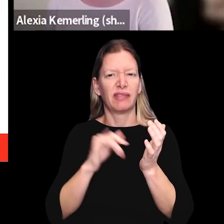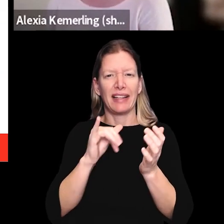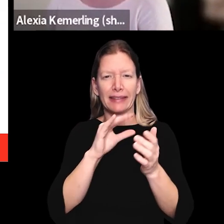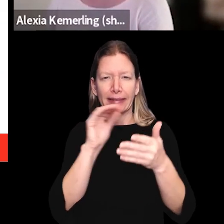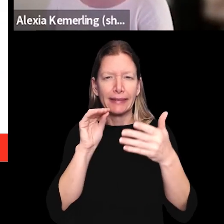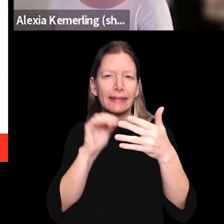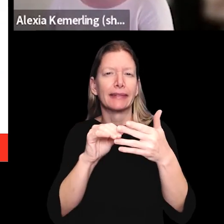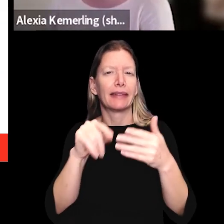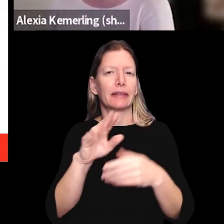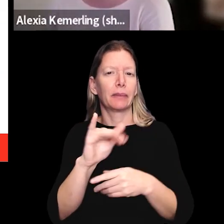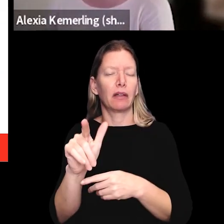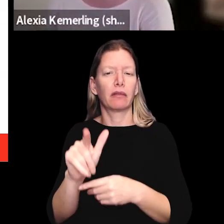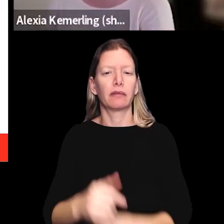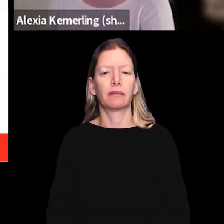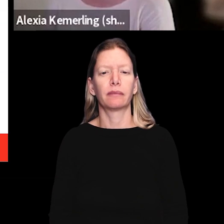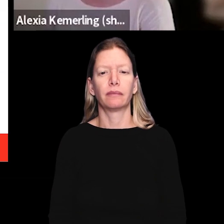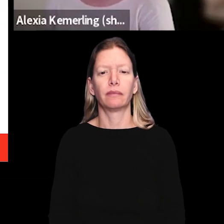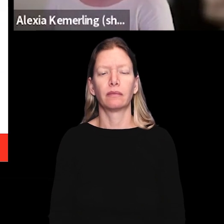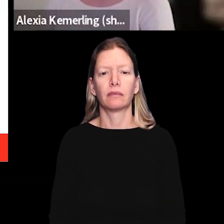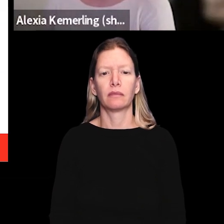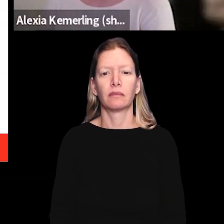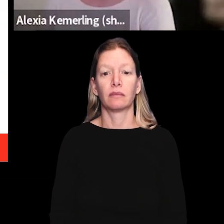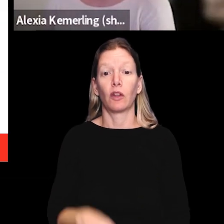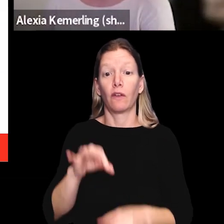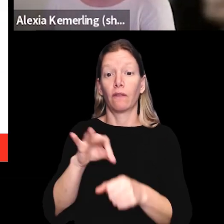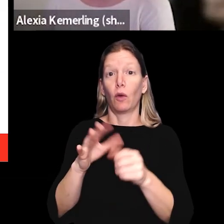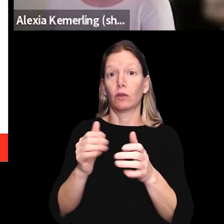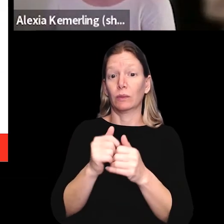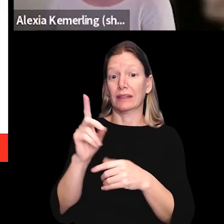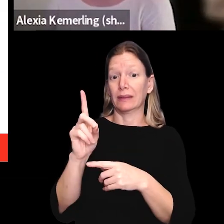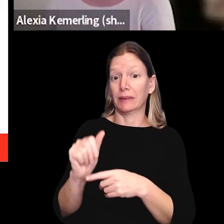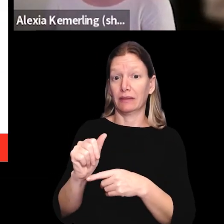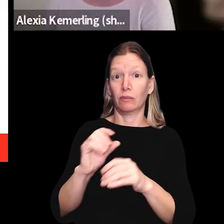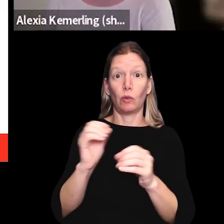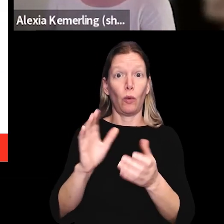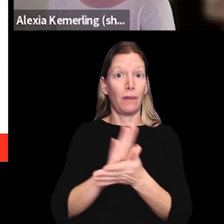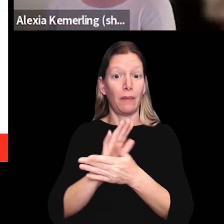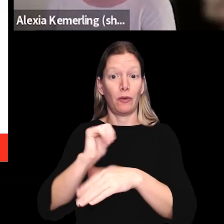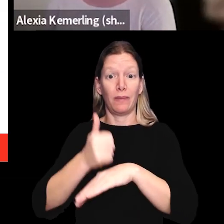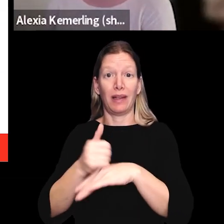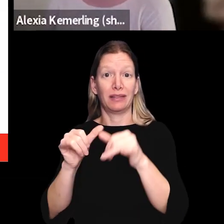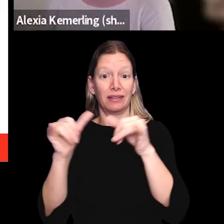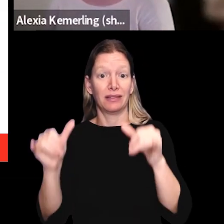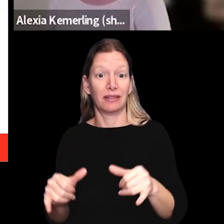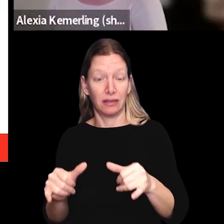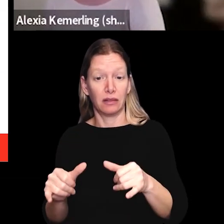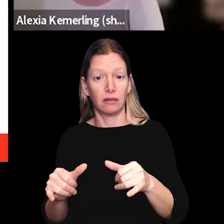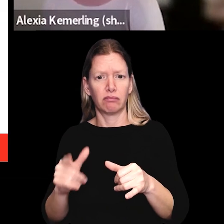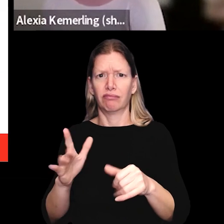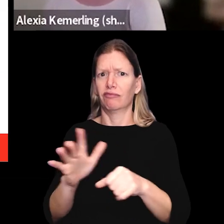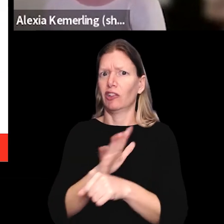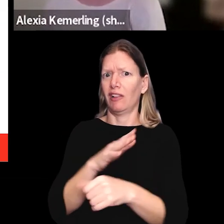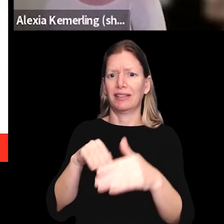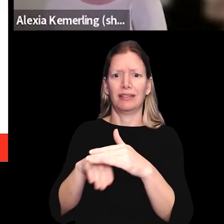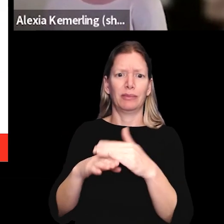ballot mandate that's kind of tuxed into this bill. So for voters with disabilities, no paper